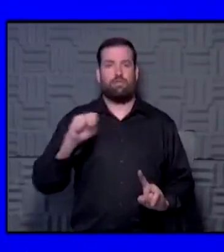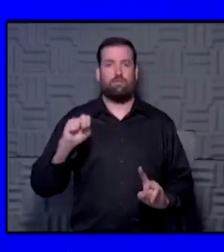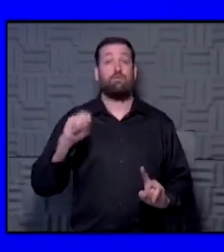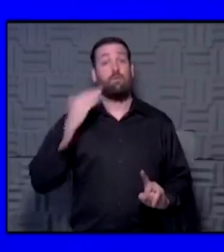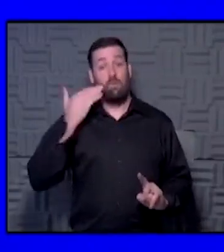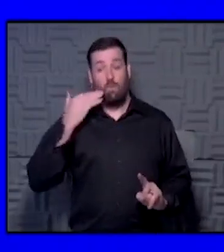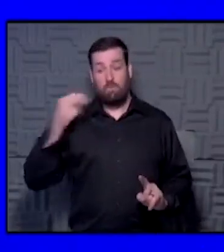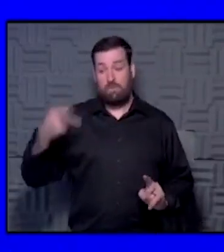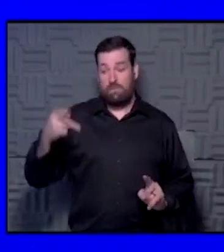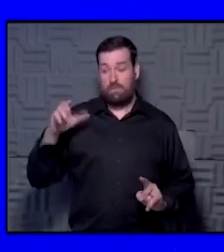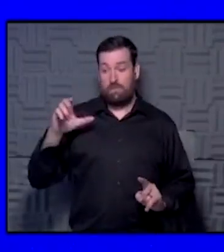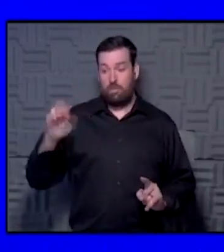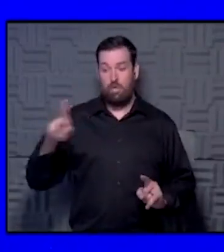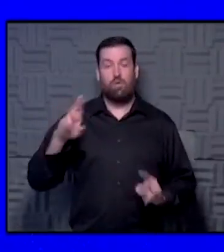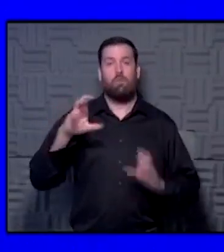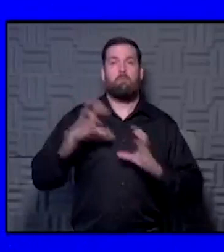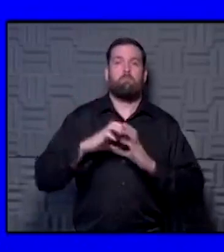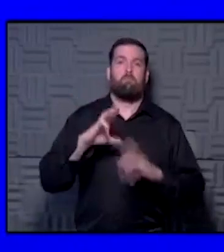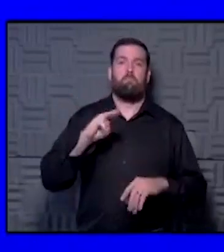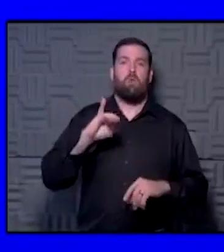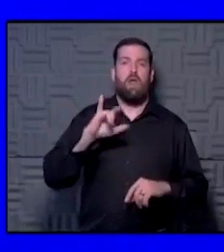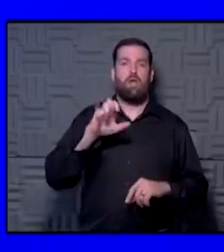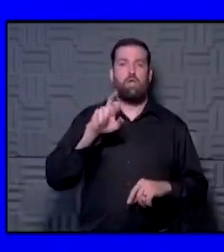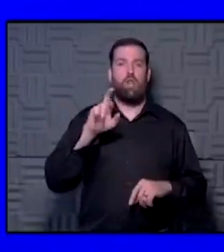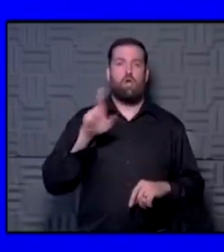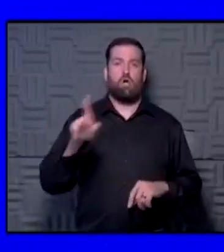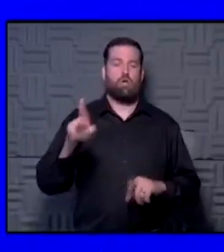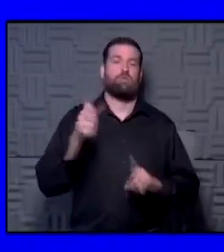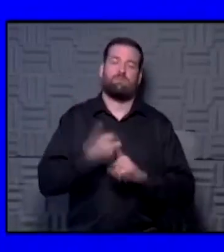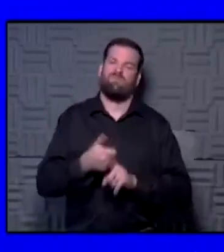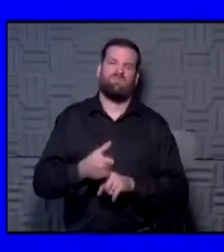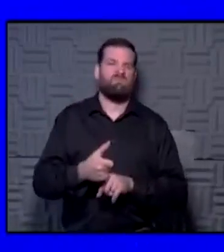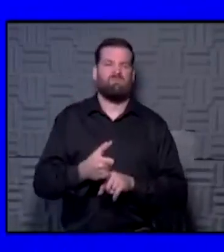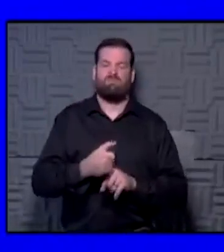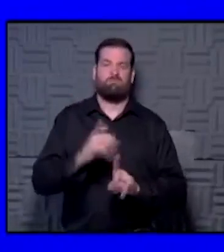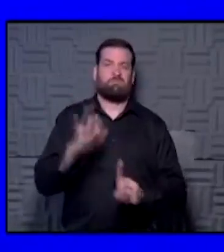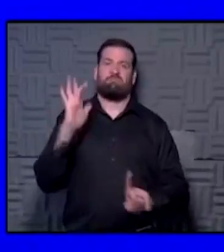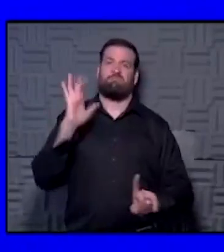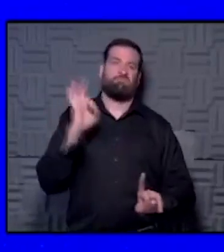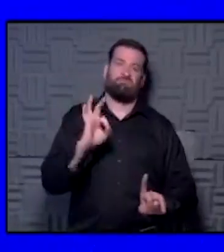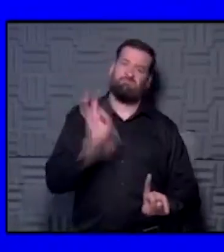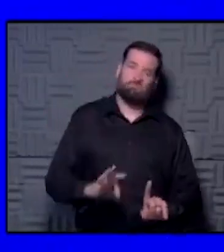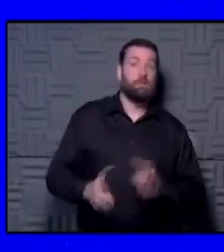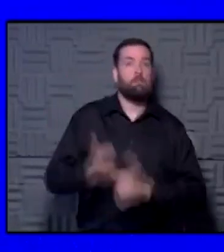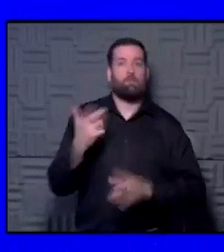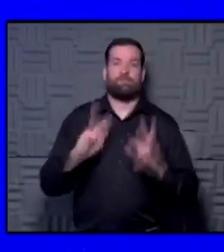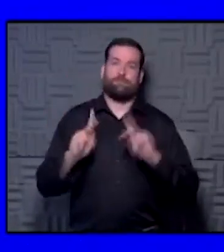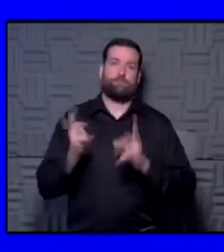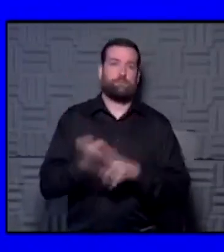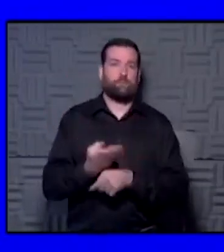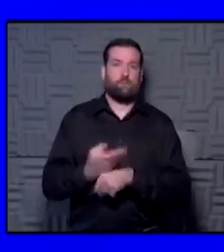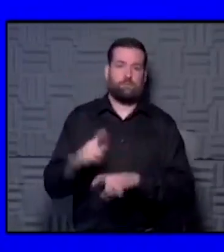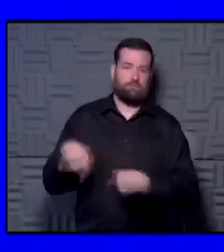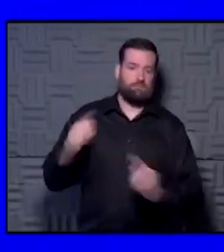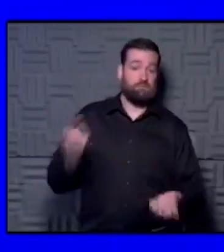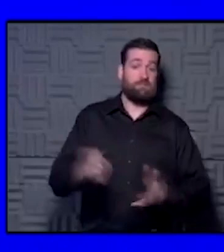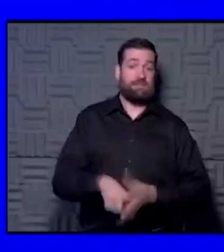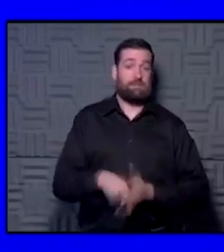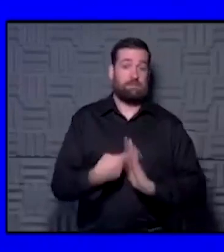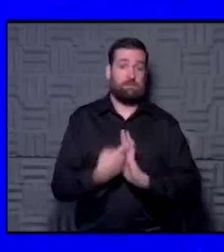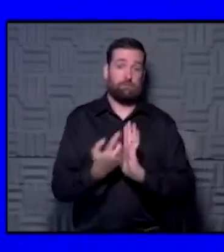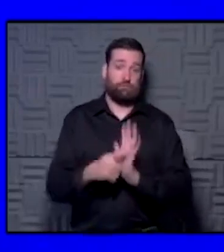the PCR testing, the molecular testing, that is the gold standard. That's what most places are using right now and what we have been using since the outset.